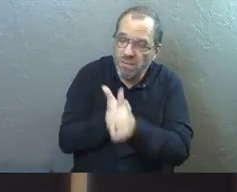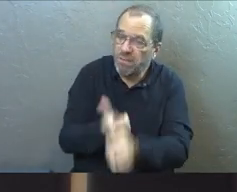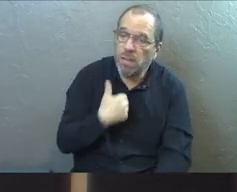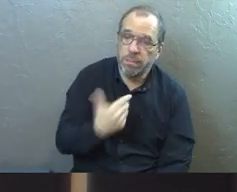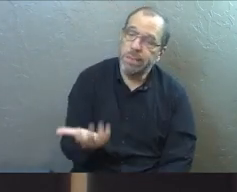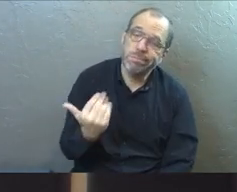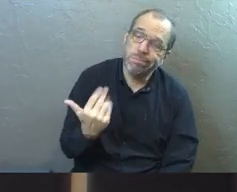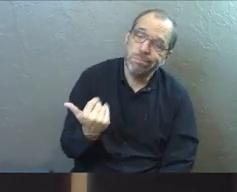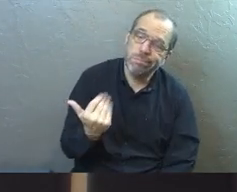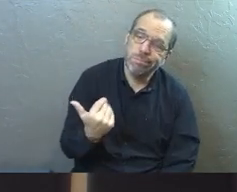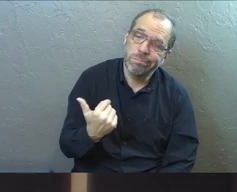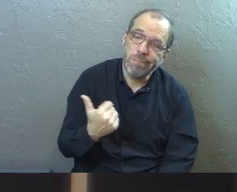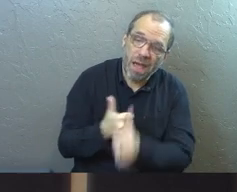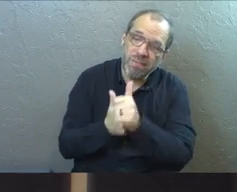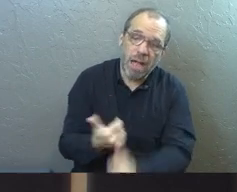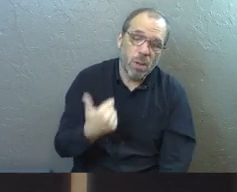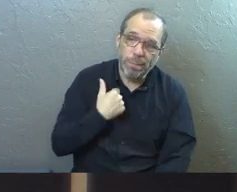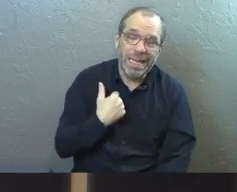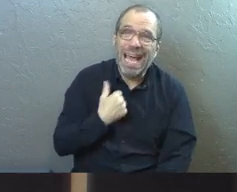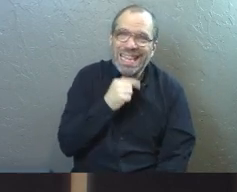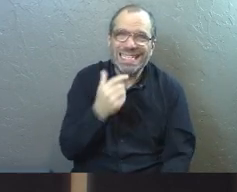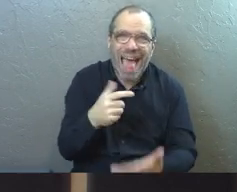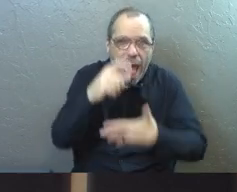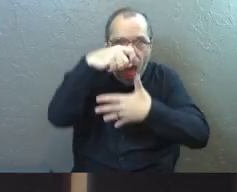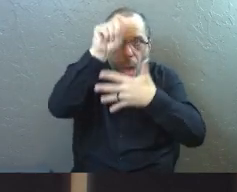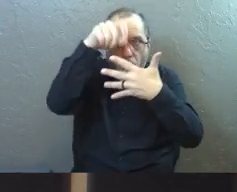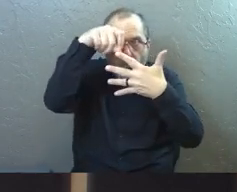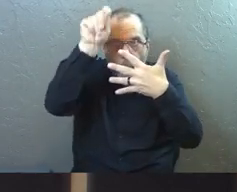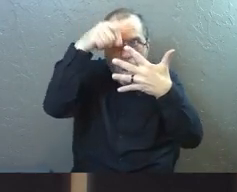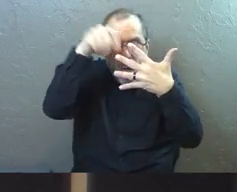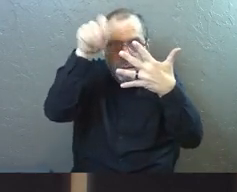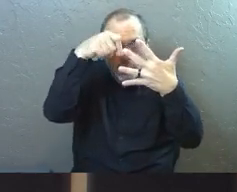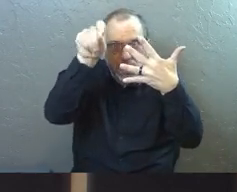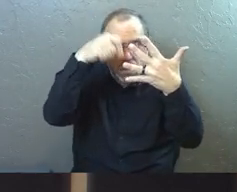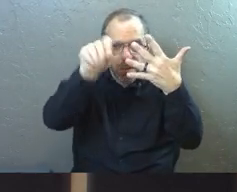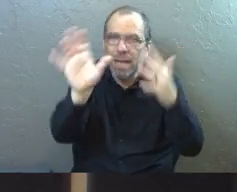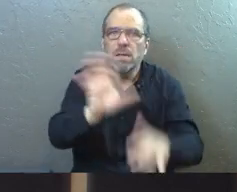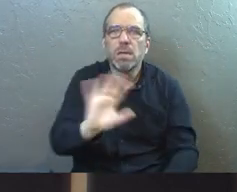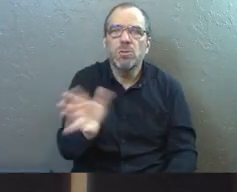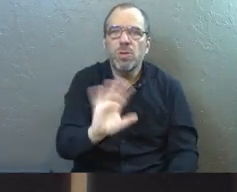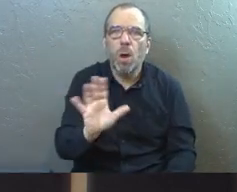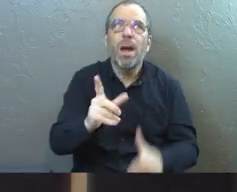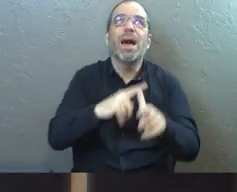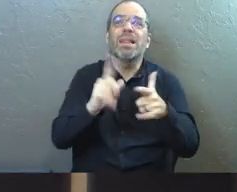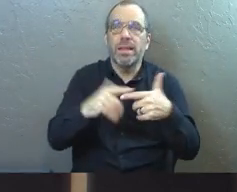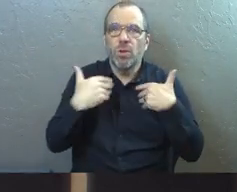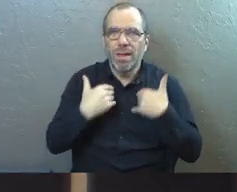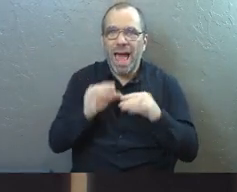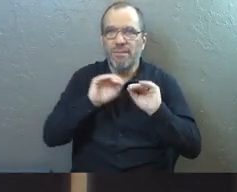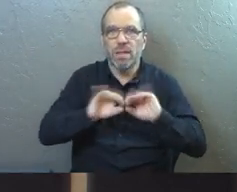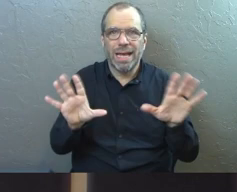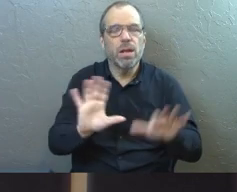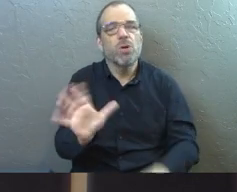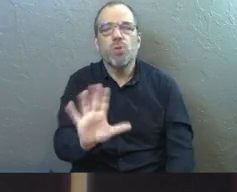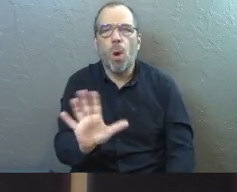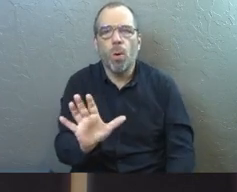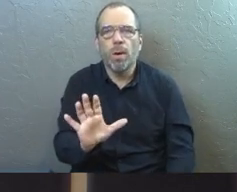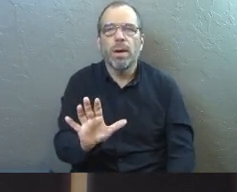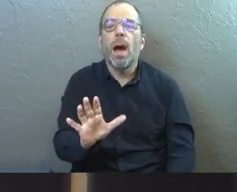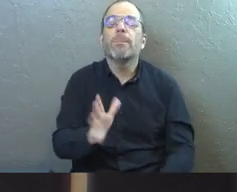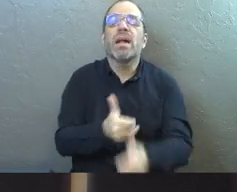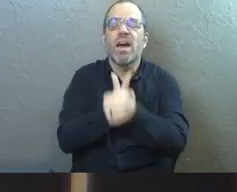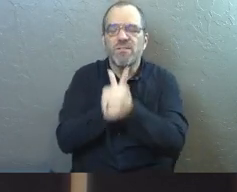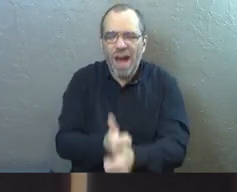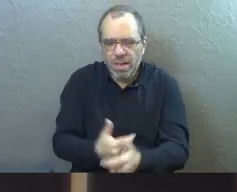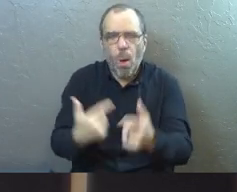follow me. There's not some list of things he's going to tell you, do this, this, and this, and then you'll have the light that leads to life. But he